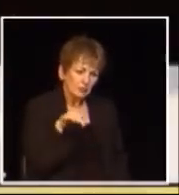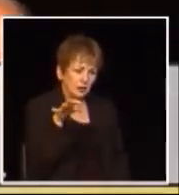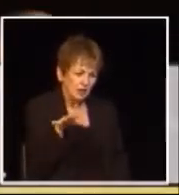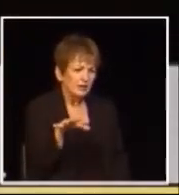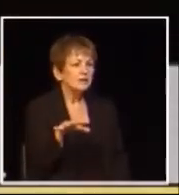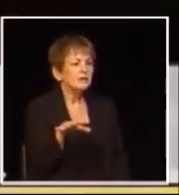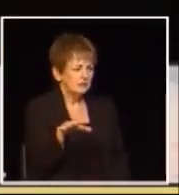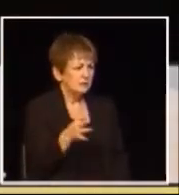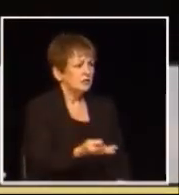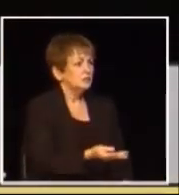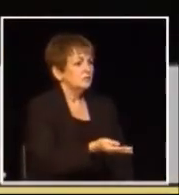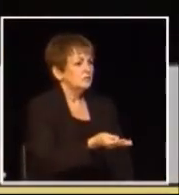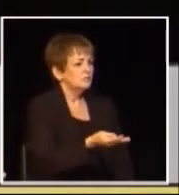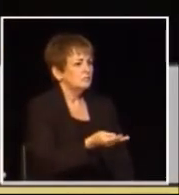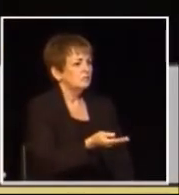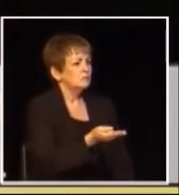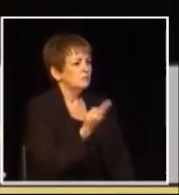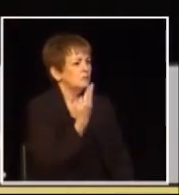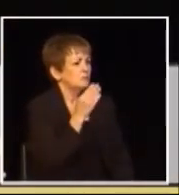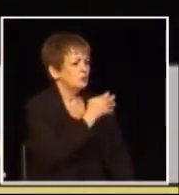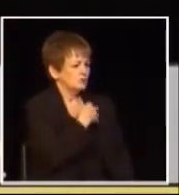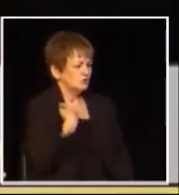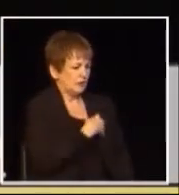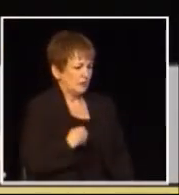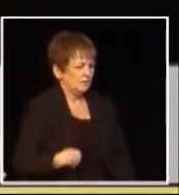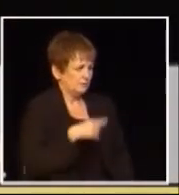the gentleman in the blue striped shirt